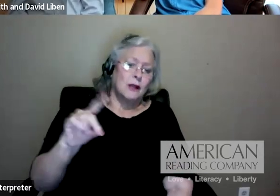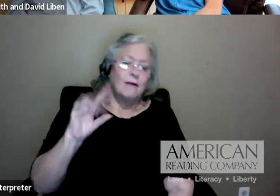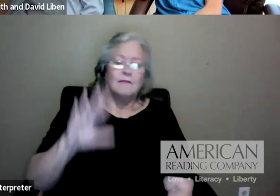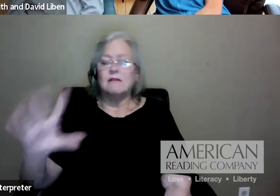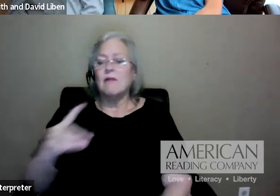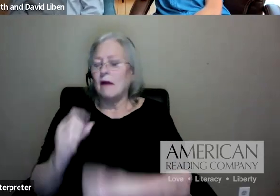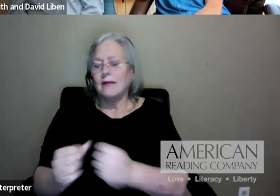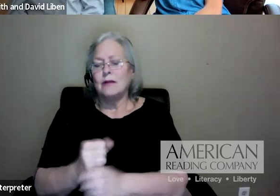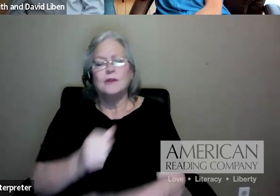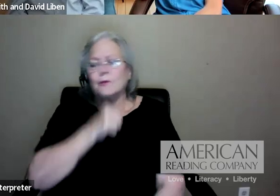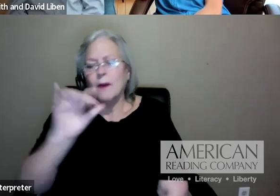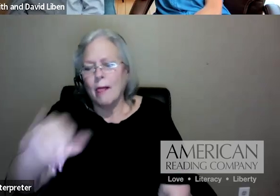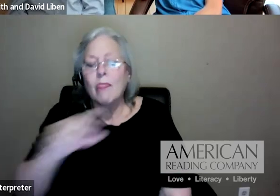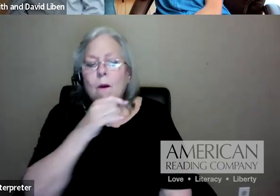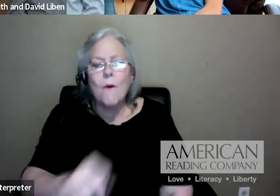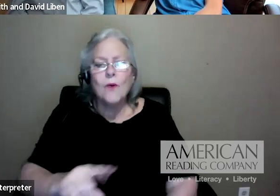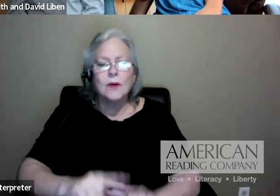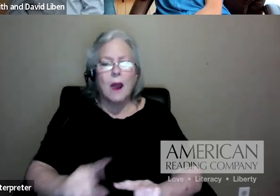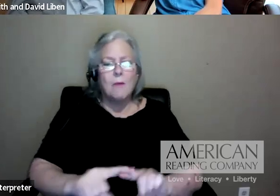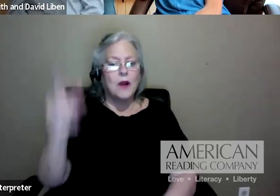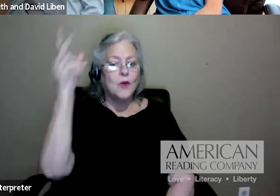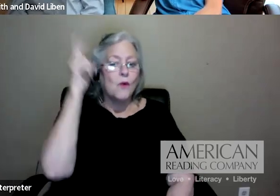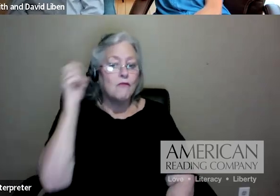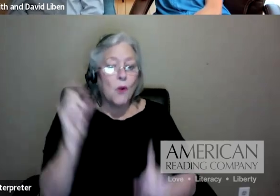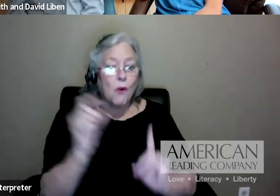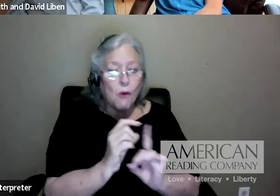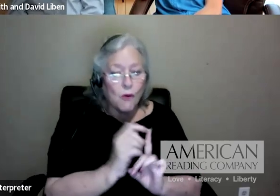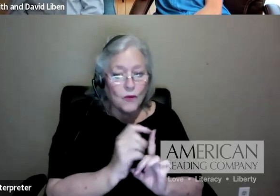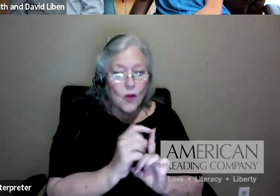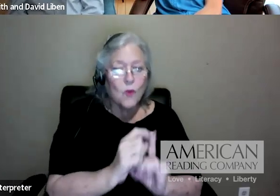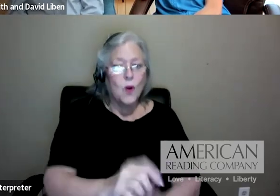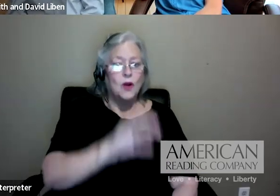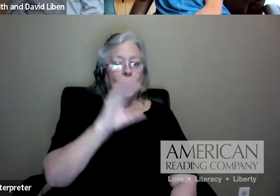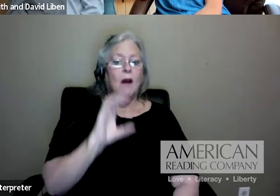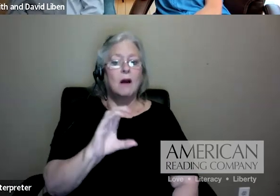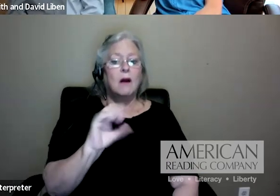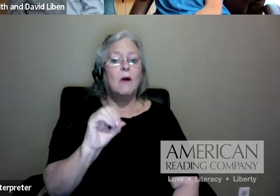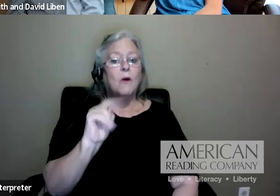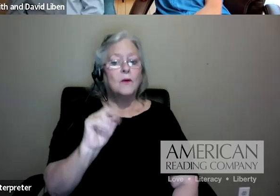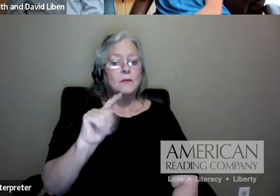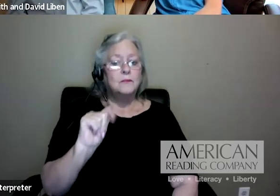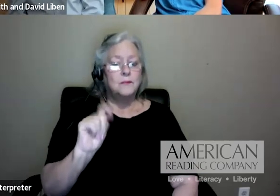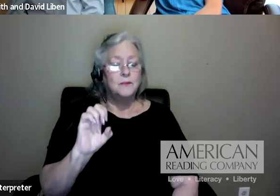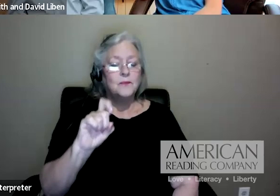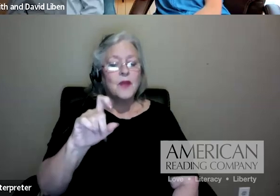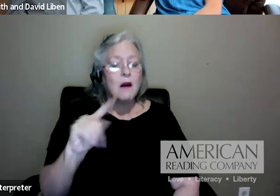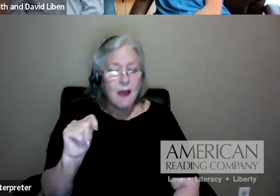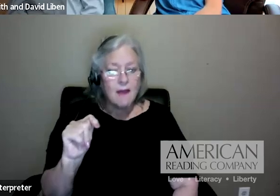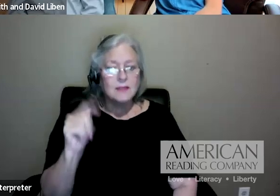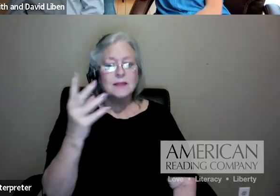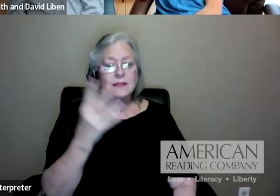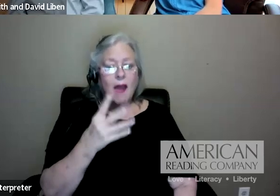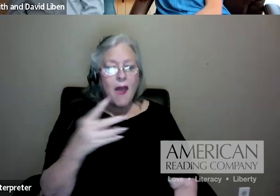And then it said, well, the context is the other words. That's true. But the context is also the knowledge. If you know something about amphibians